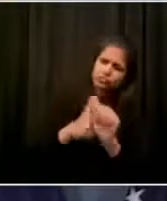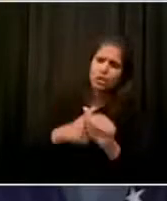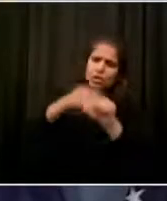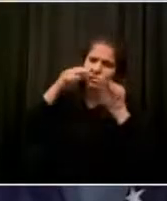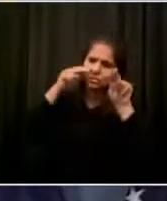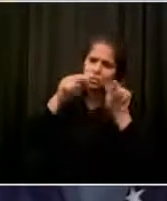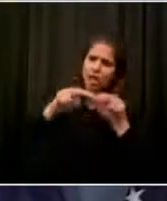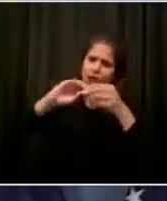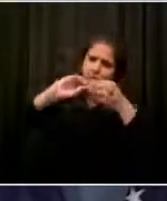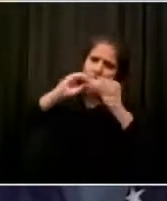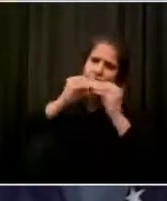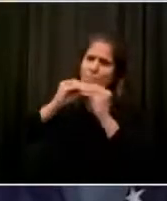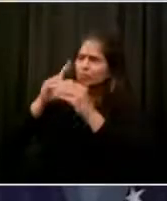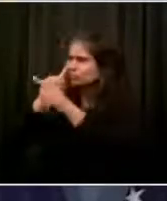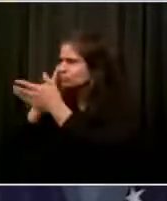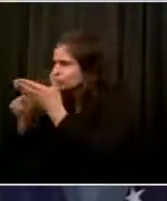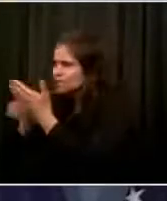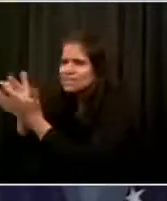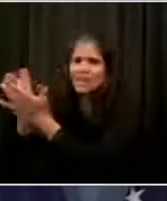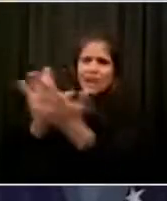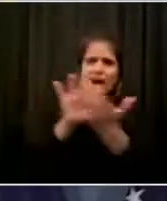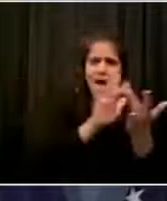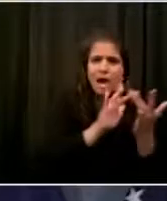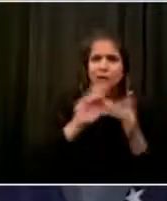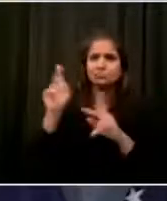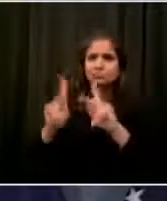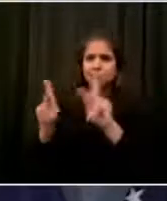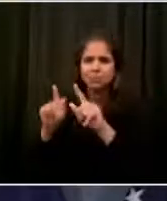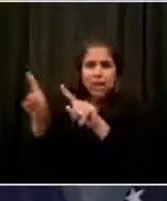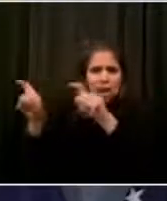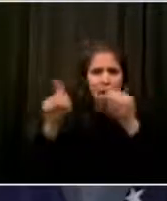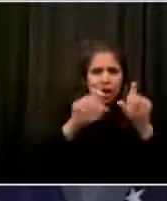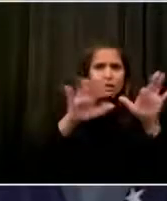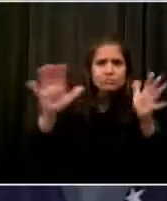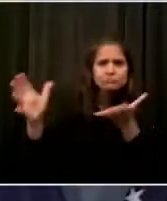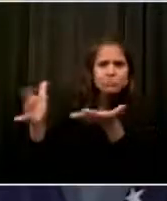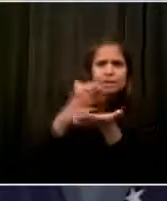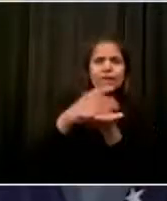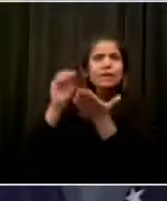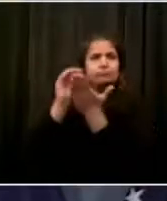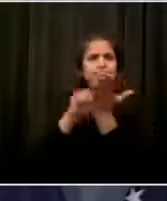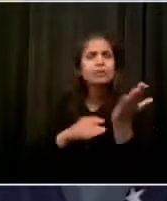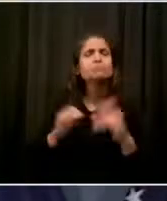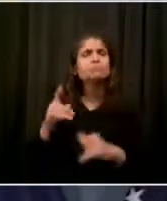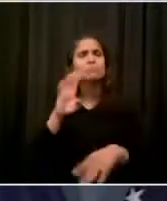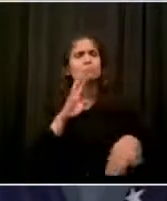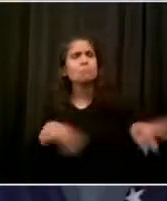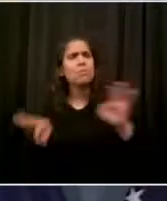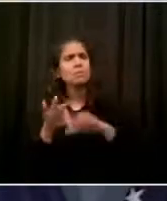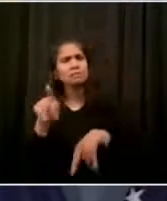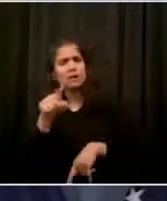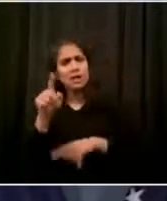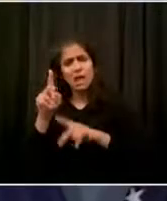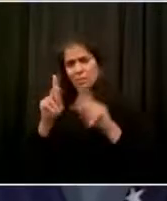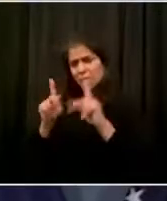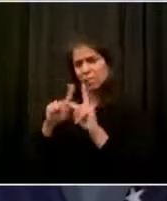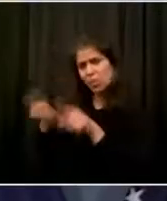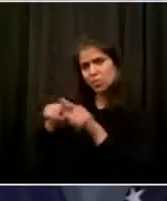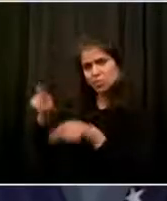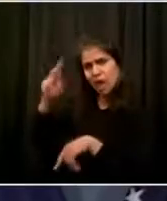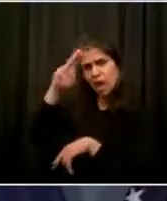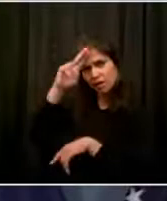of the folks going into hospitals do not have COVID. That is a fact. It has been traced. We should show you that information because it's important.